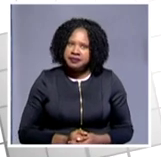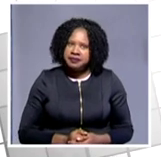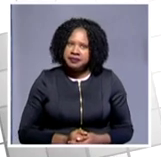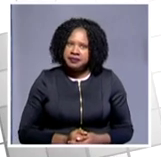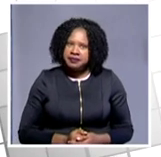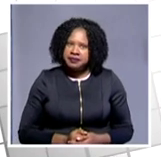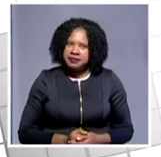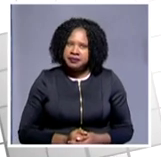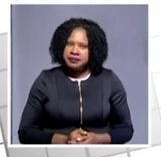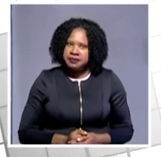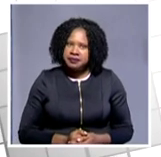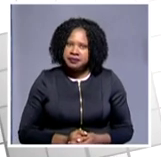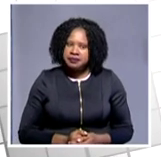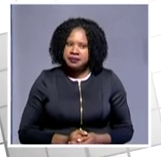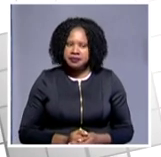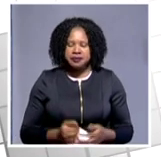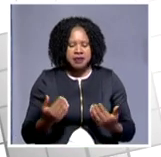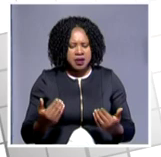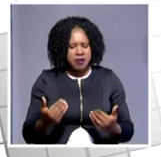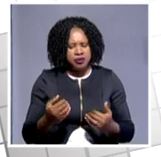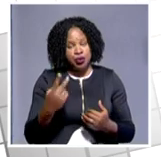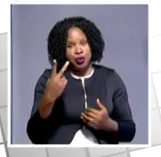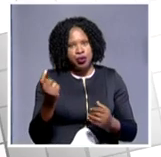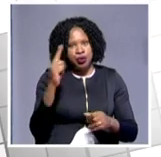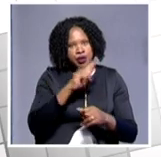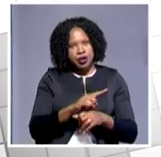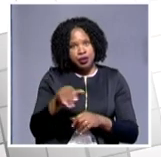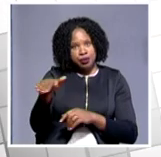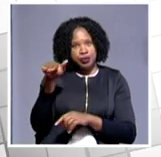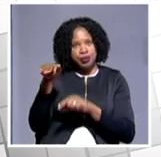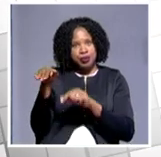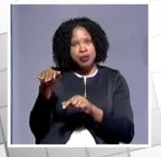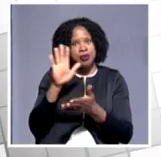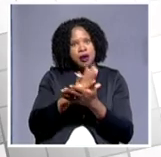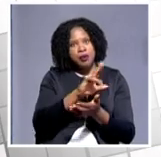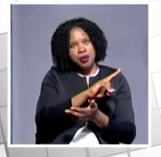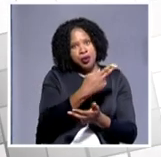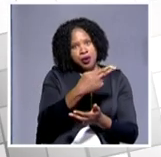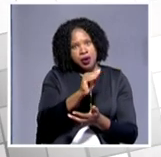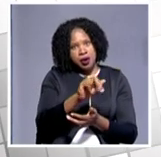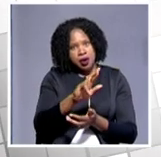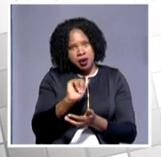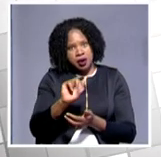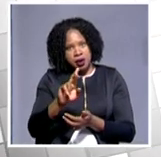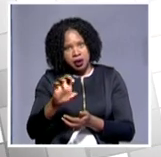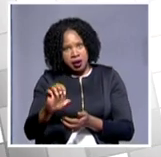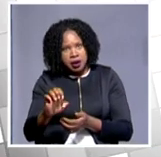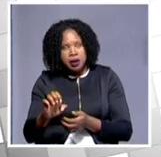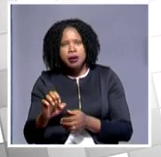a very somber moment here in Zimbabwe. We, for the last two days, we were in Harare, where we addressed Monas,